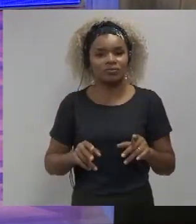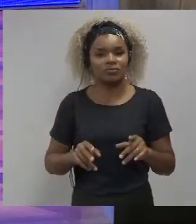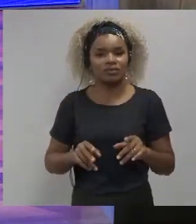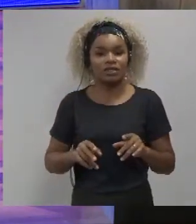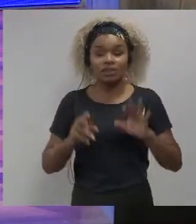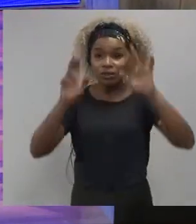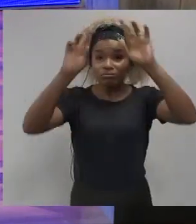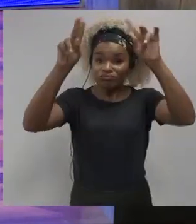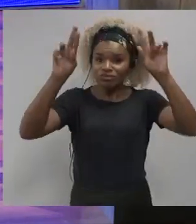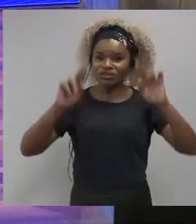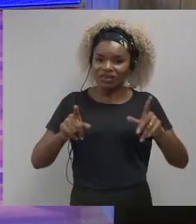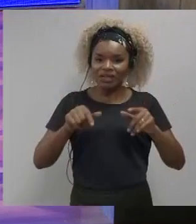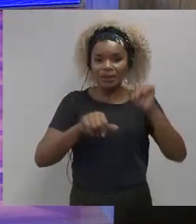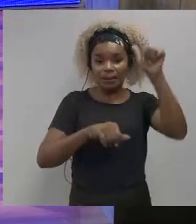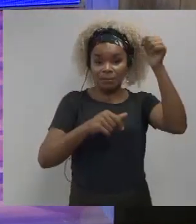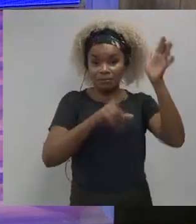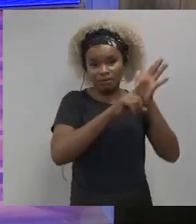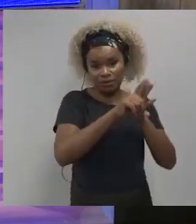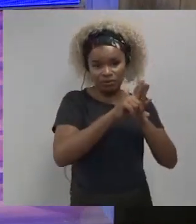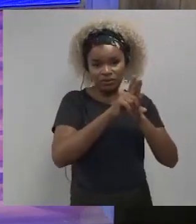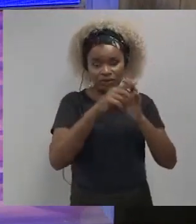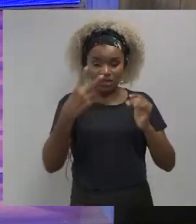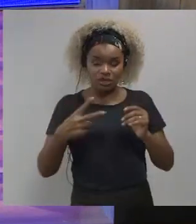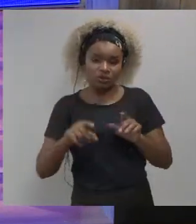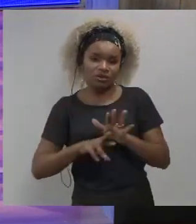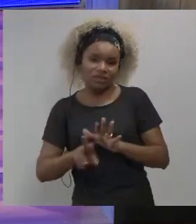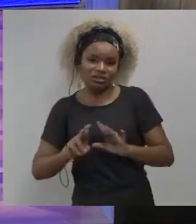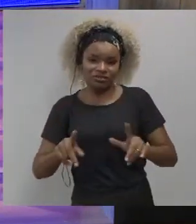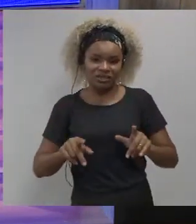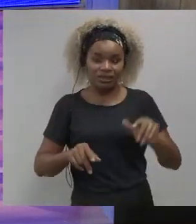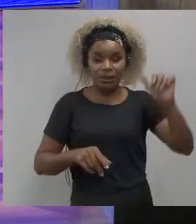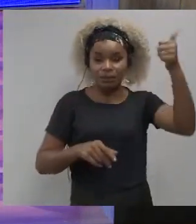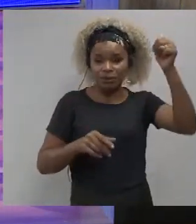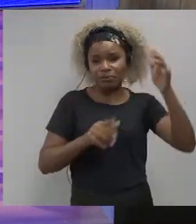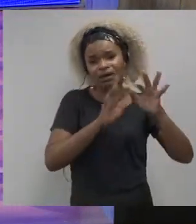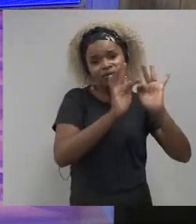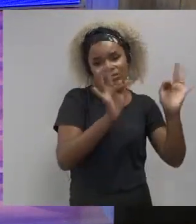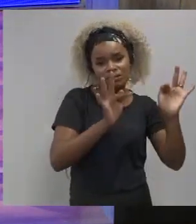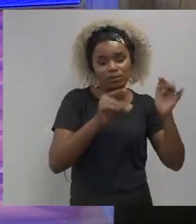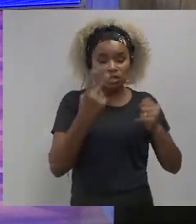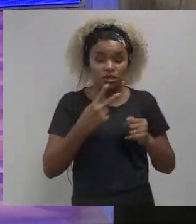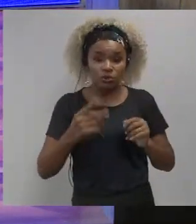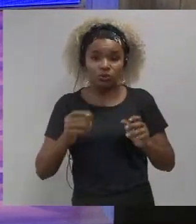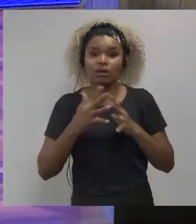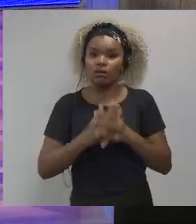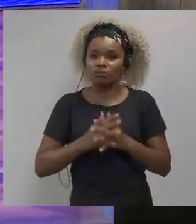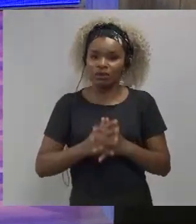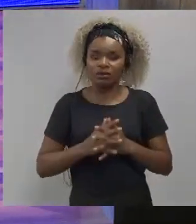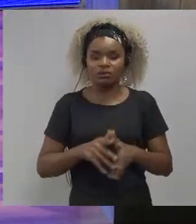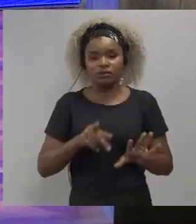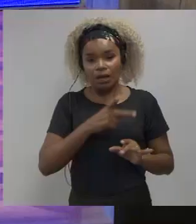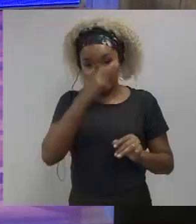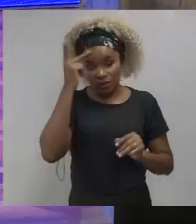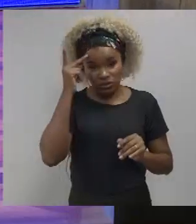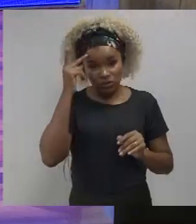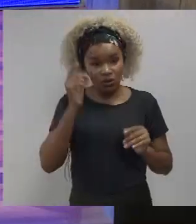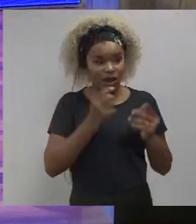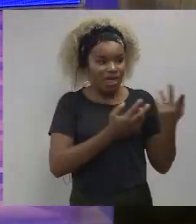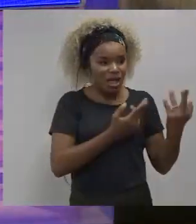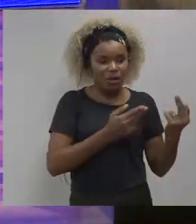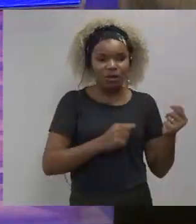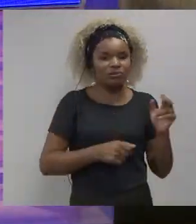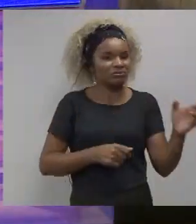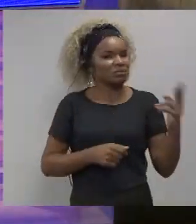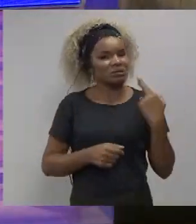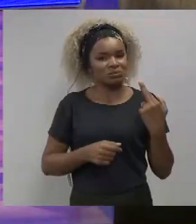it's a complex problem where it's impossible for one person to have the full picture and